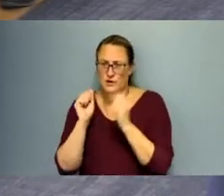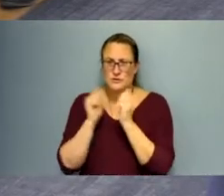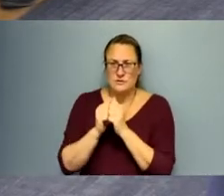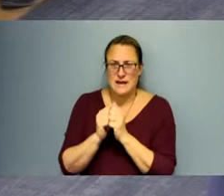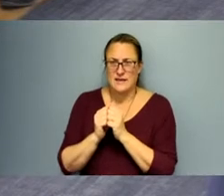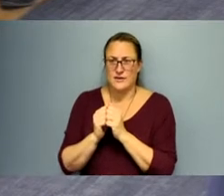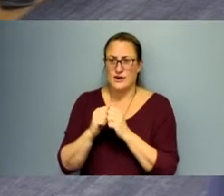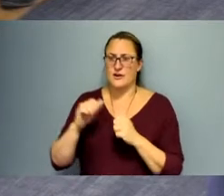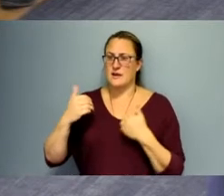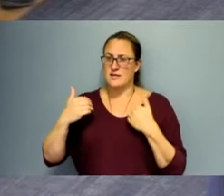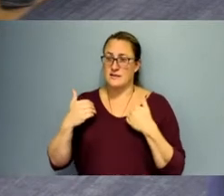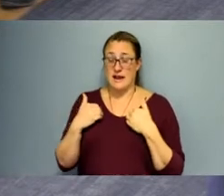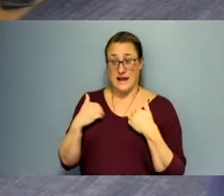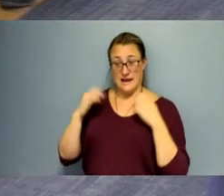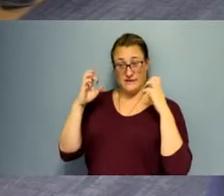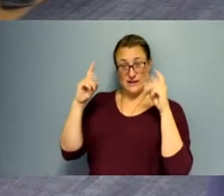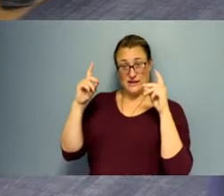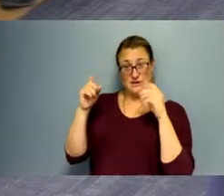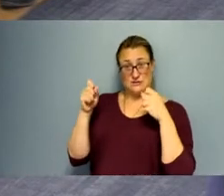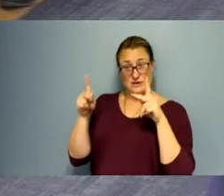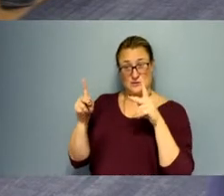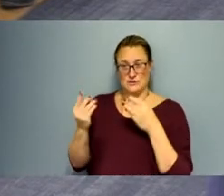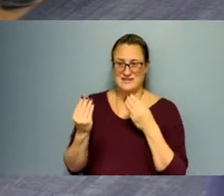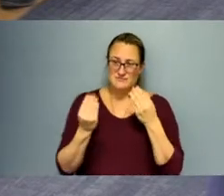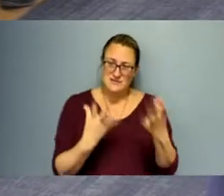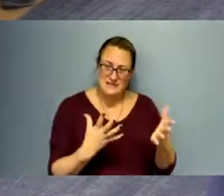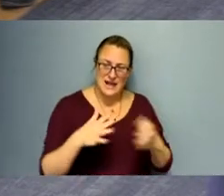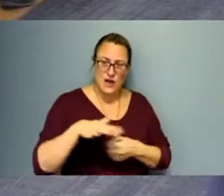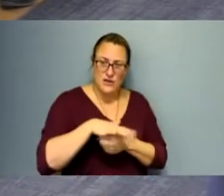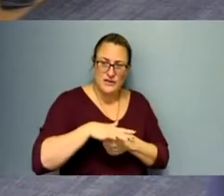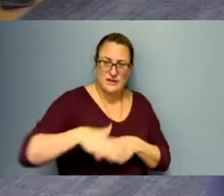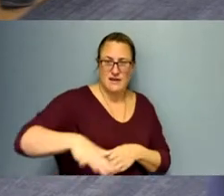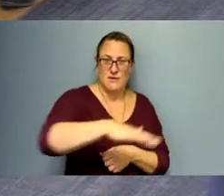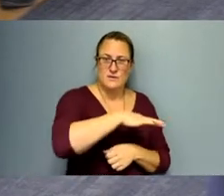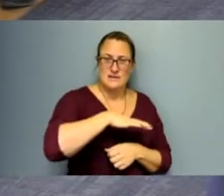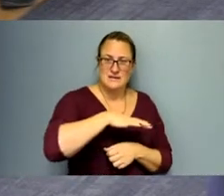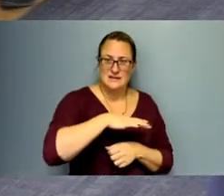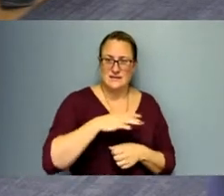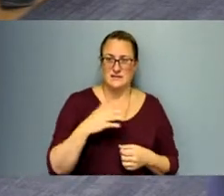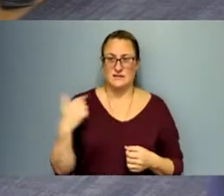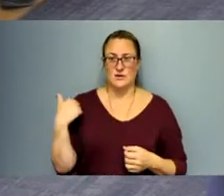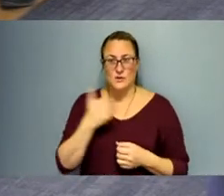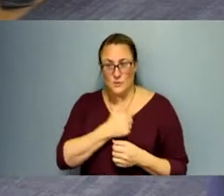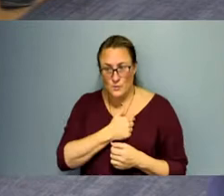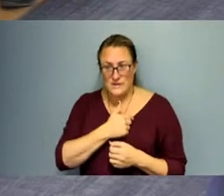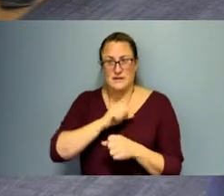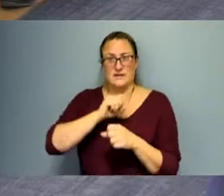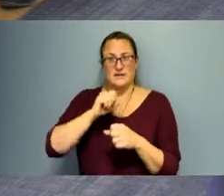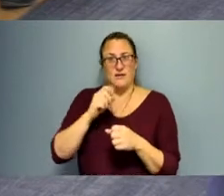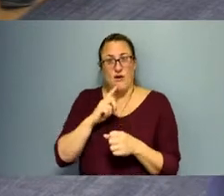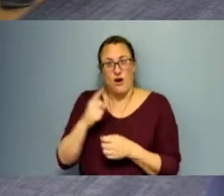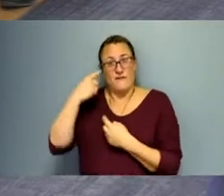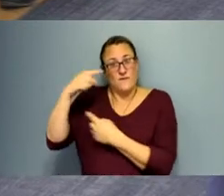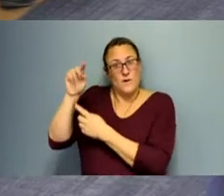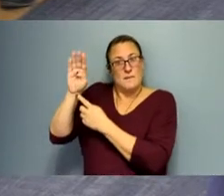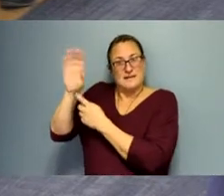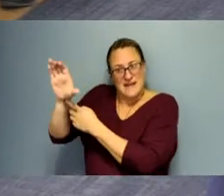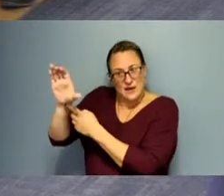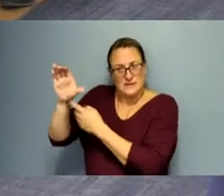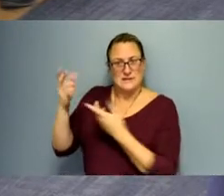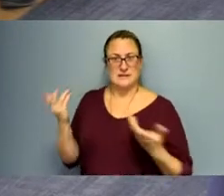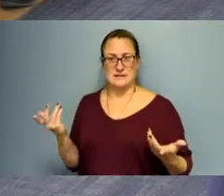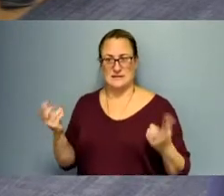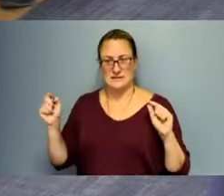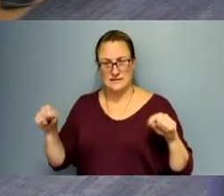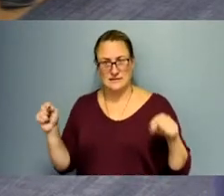educational opportunities. We are the county's college and we are in